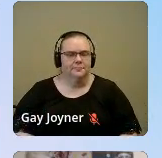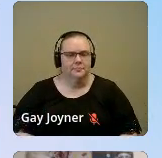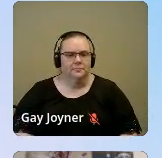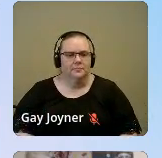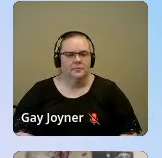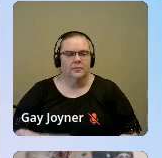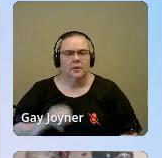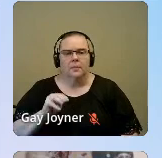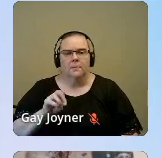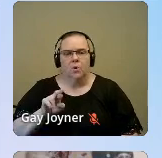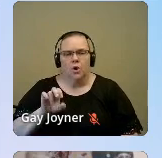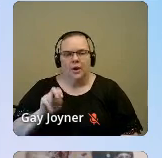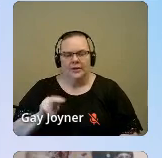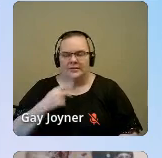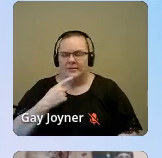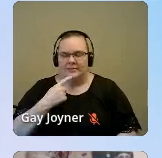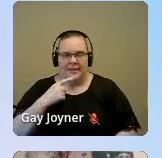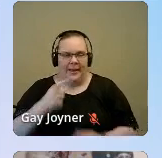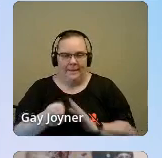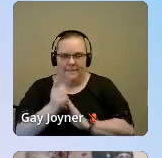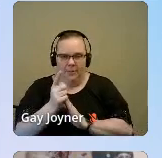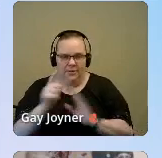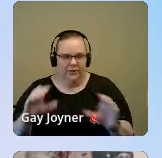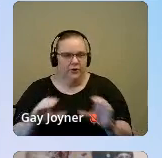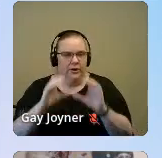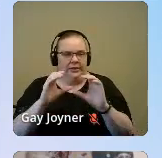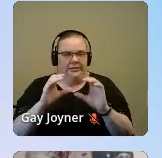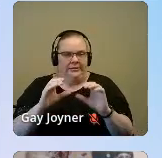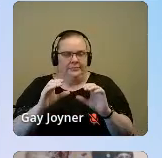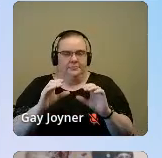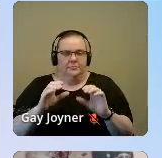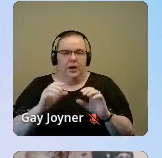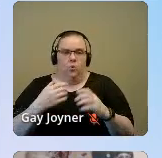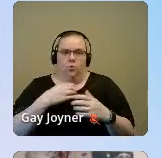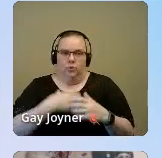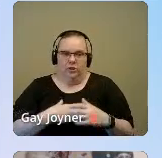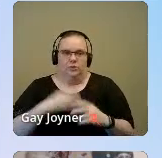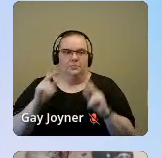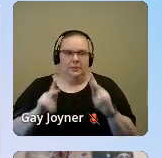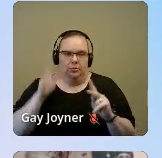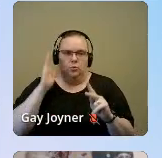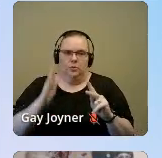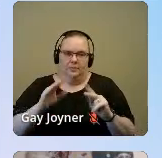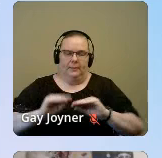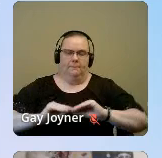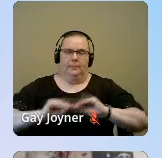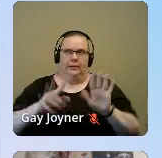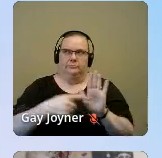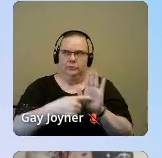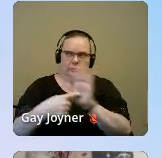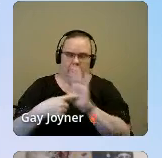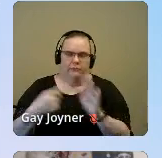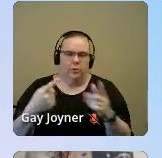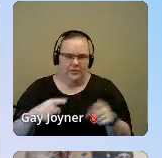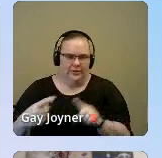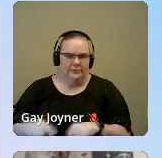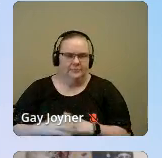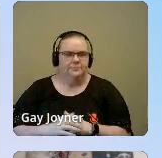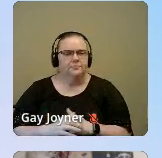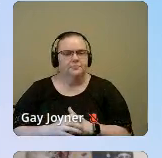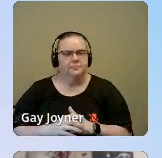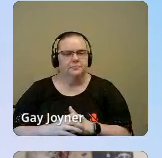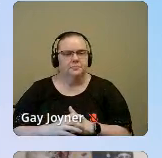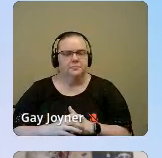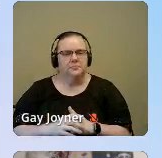Morgan said in moments of crisis, he wishes providers were transparent about what to expect, which is a tenant of trauma informed care. Let your client know your concern.